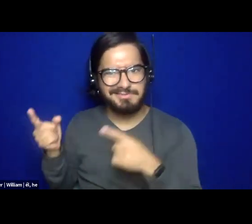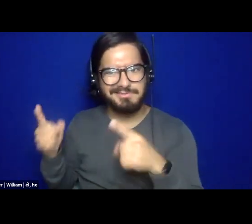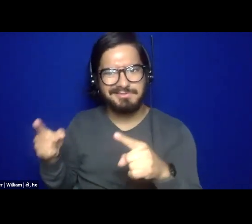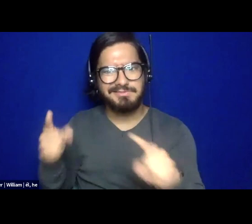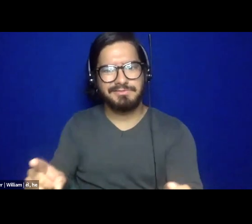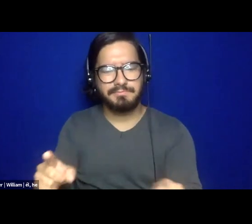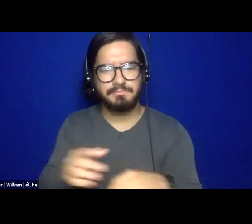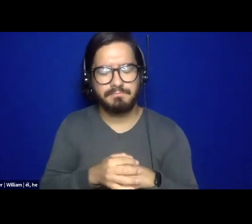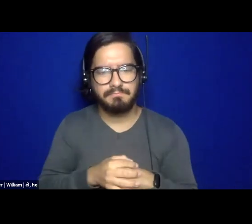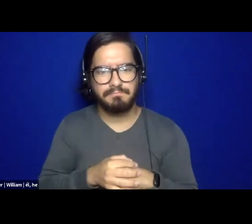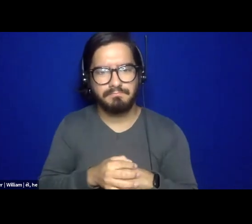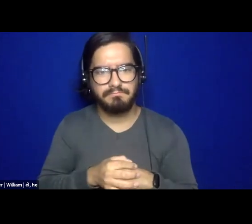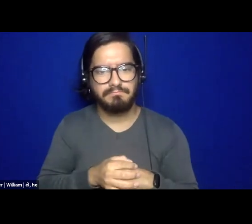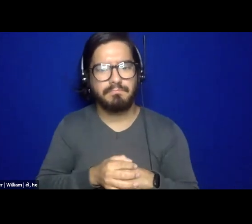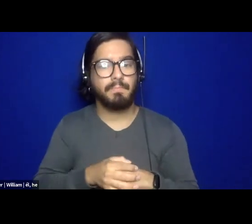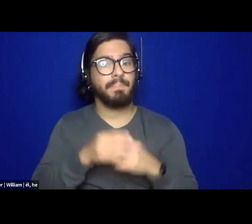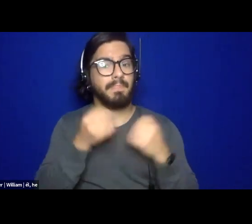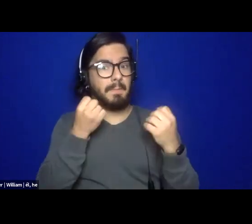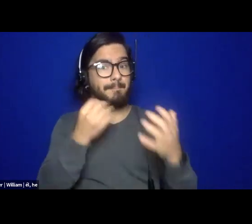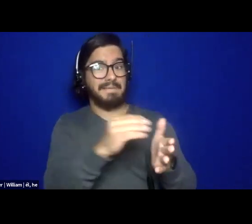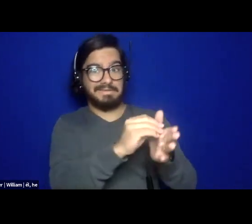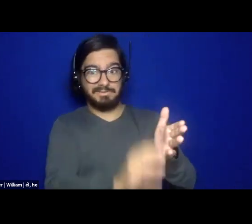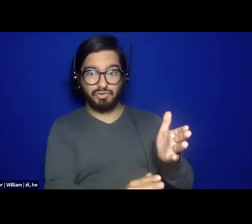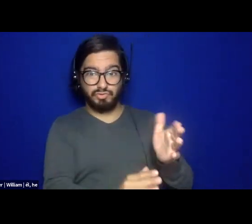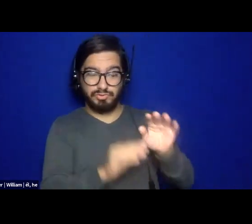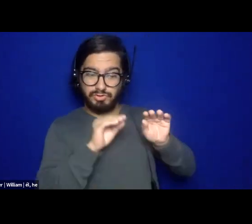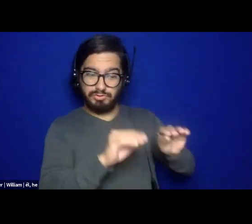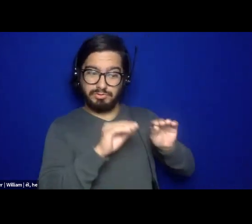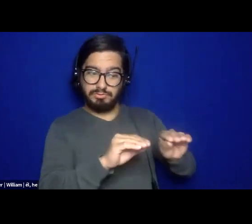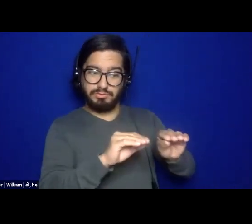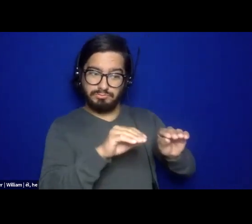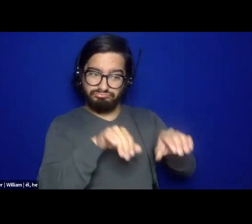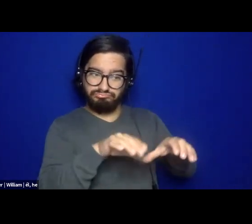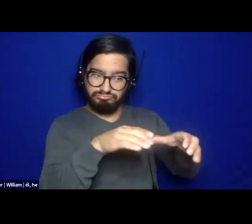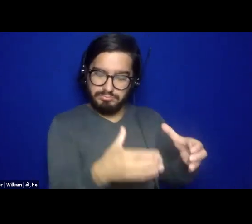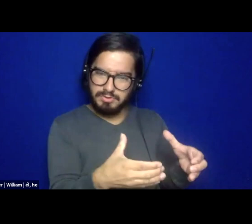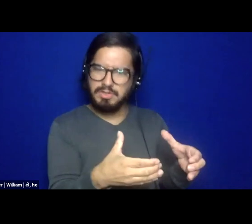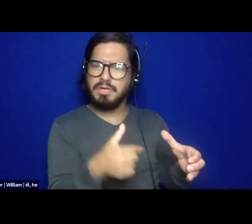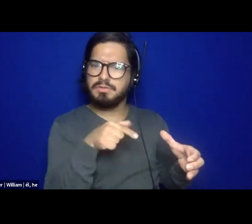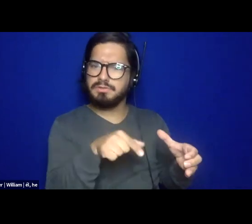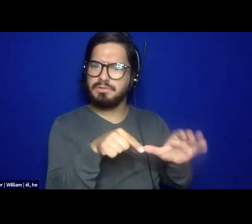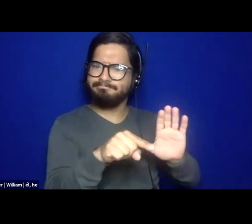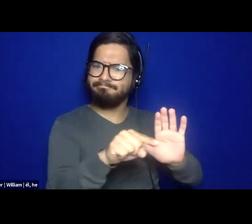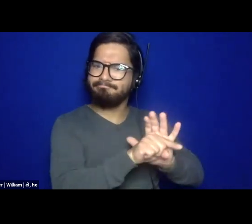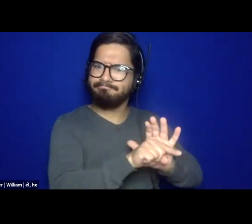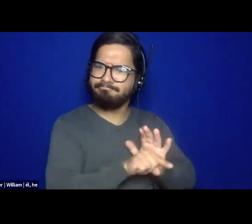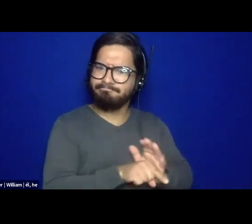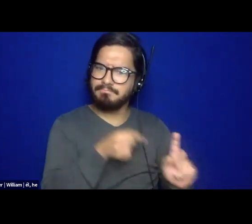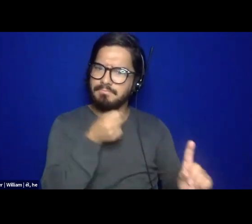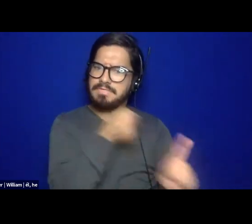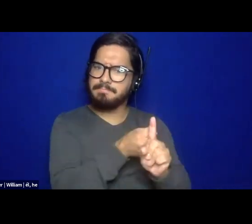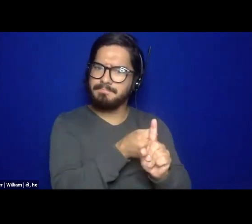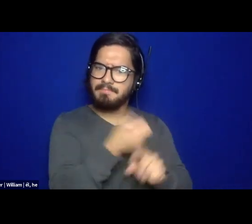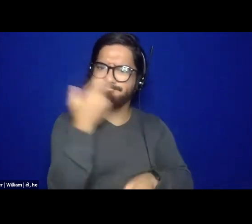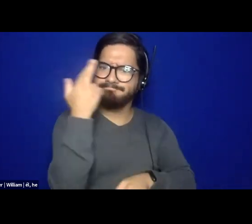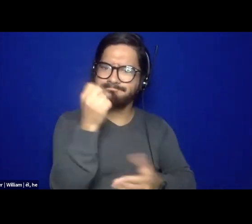students that I've encountered in classes or that I'm teaching in field have been negatively impact by social work, and that's the